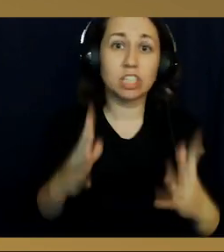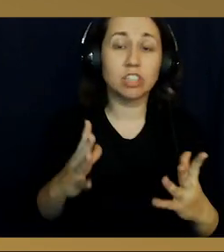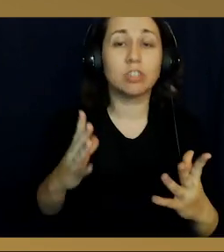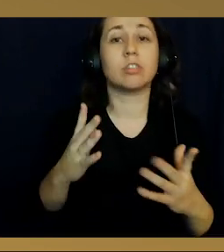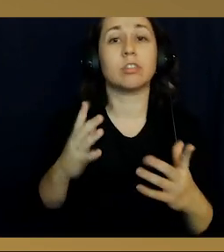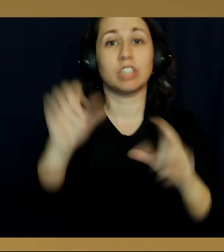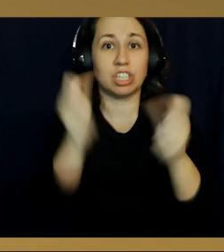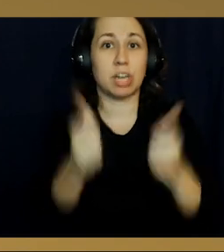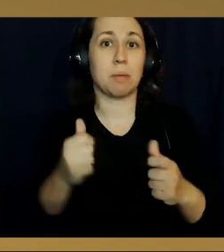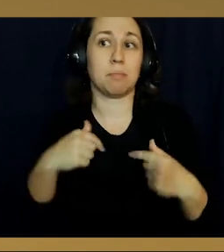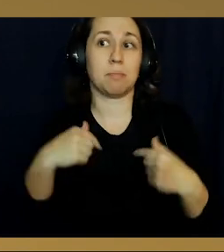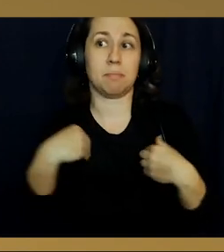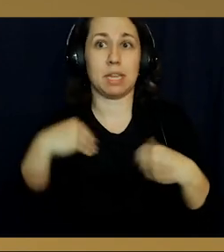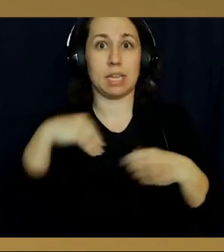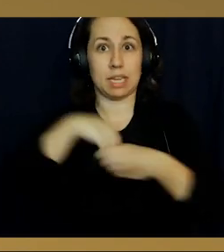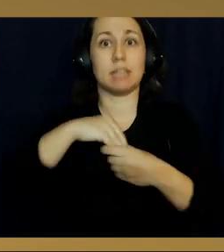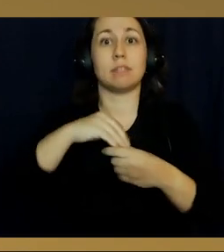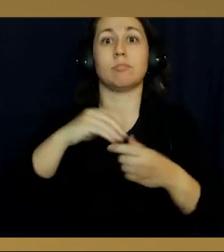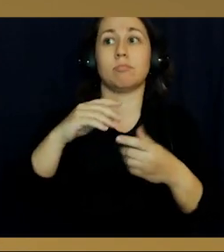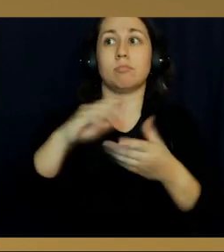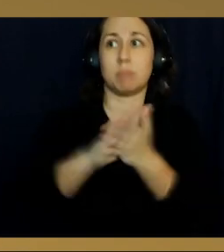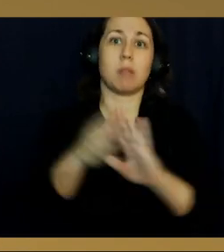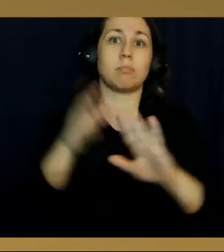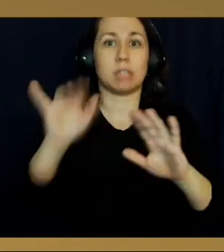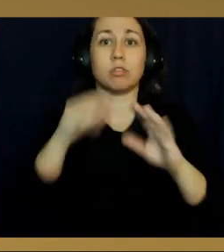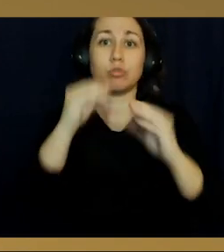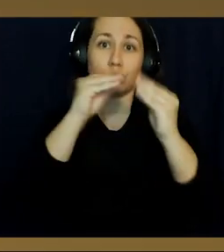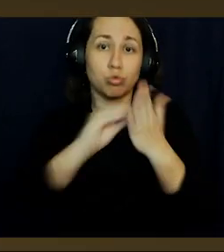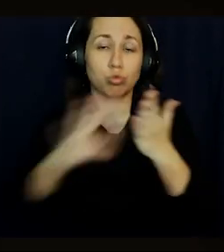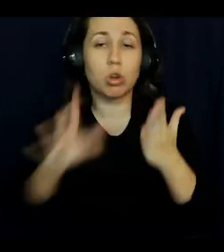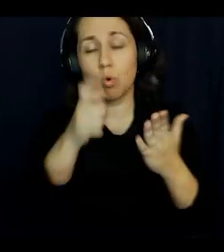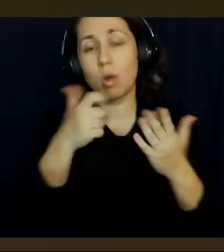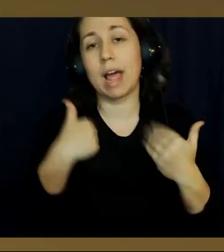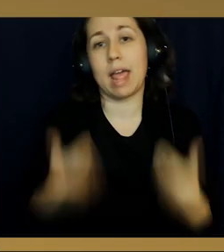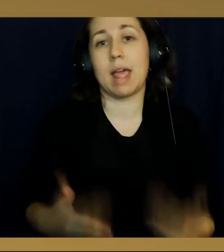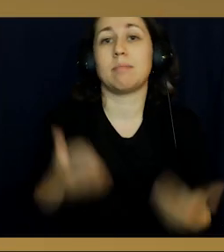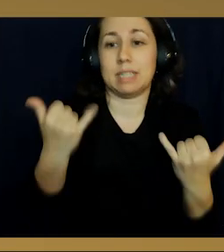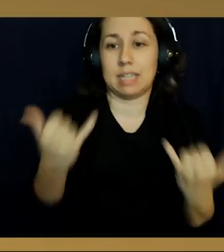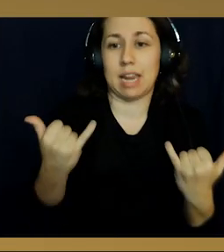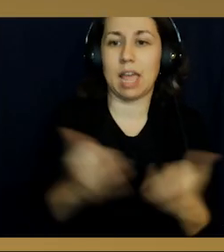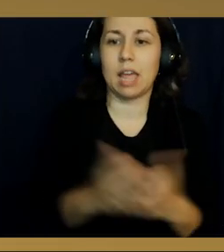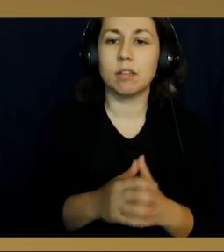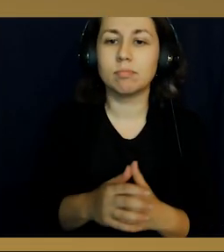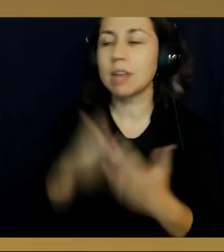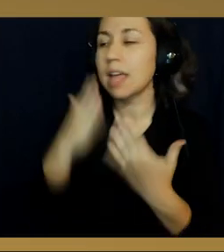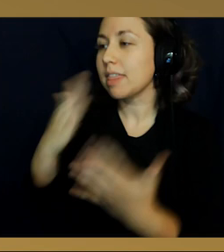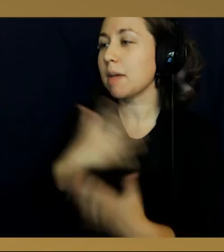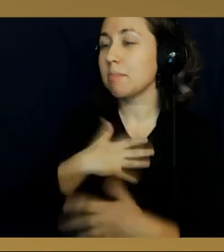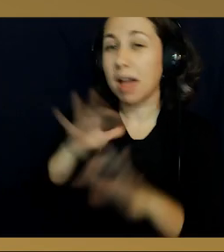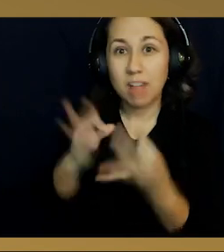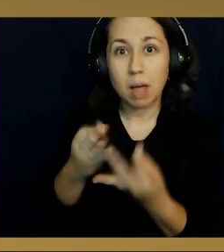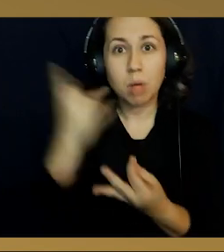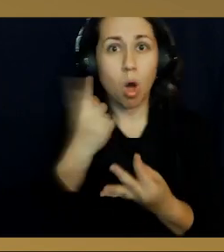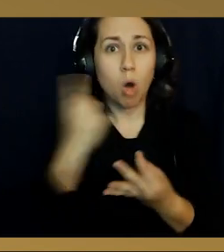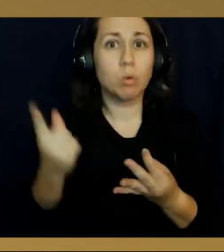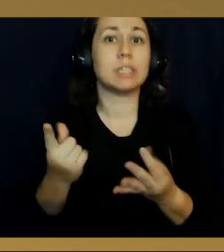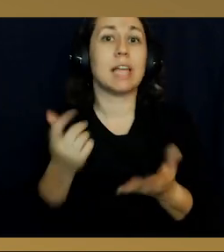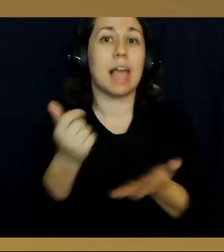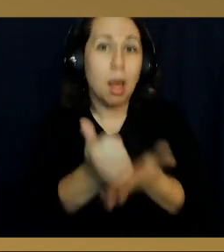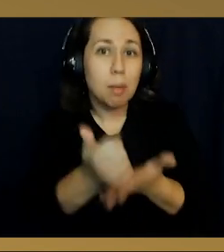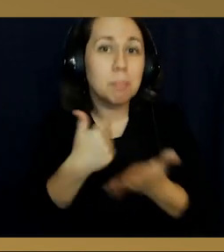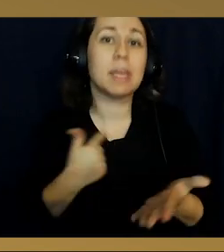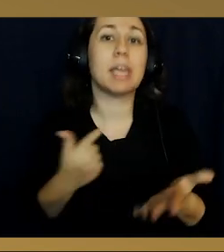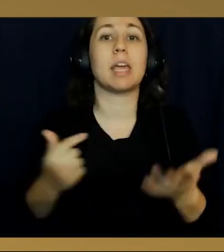all the teachers I've had so far for shaping me into the student that I am today. I would like to thank my family for always